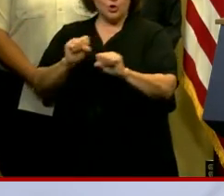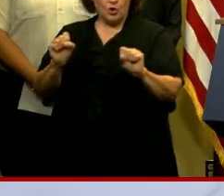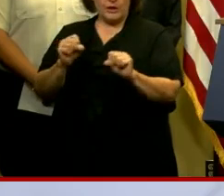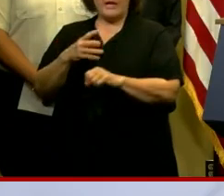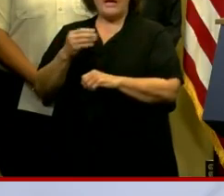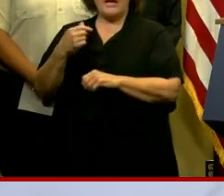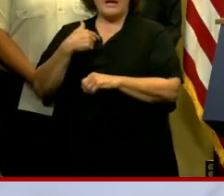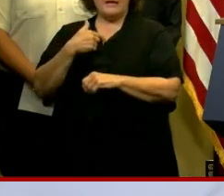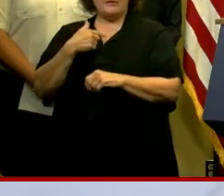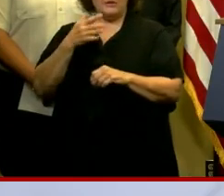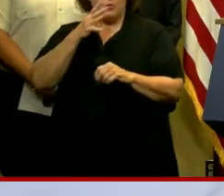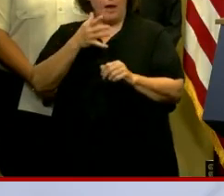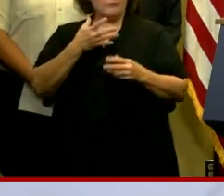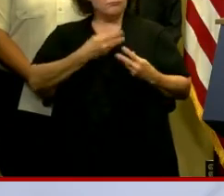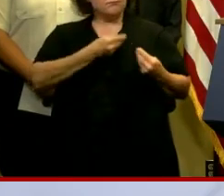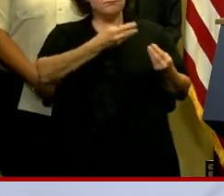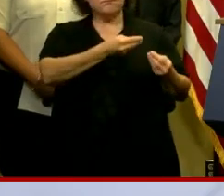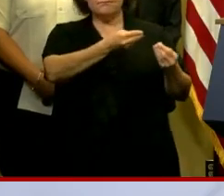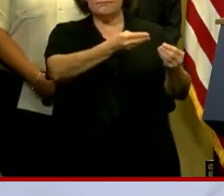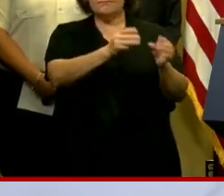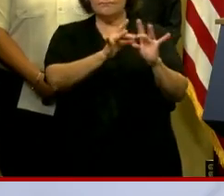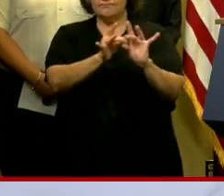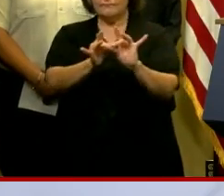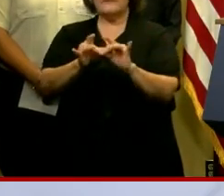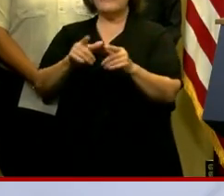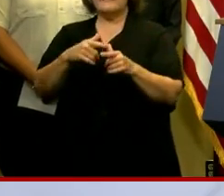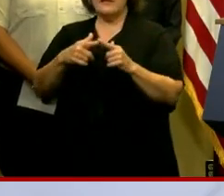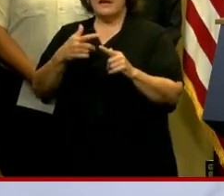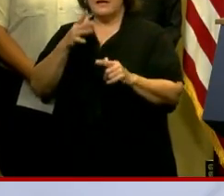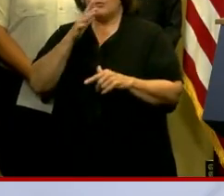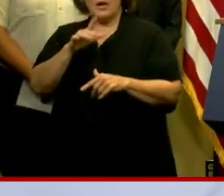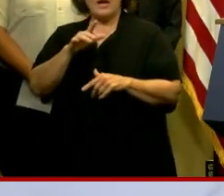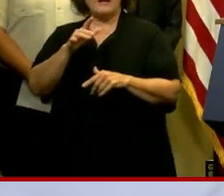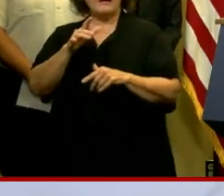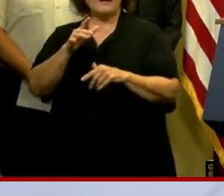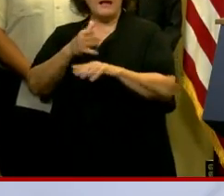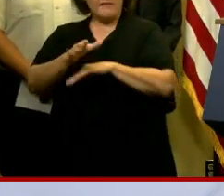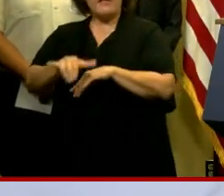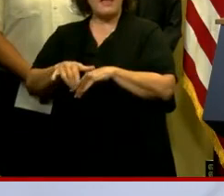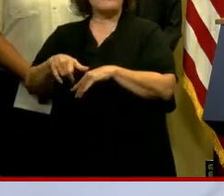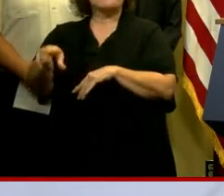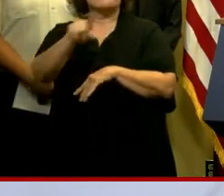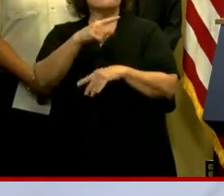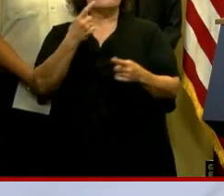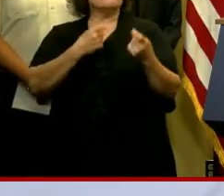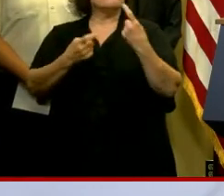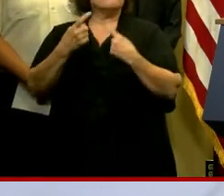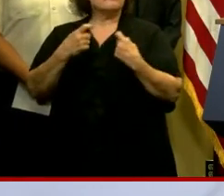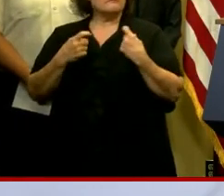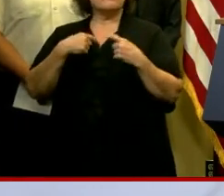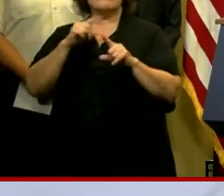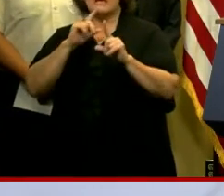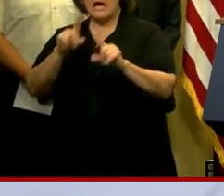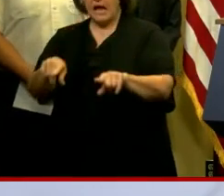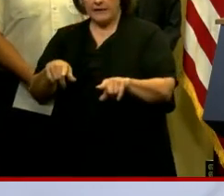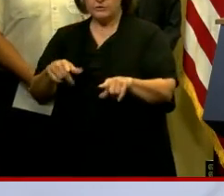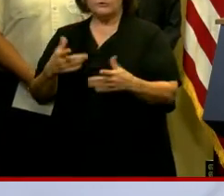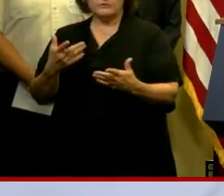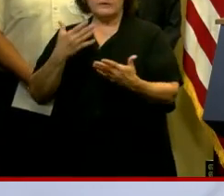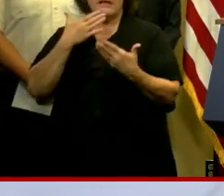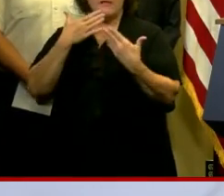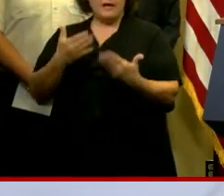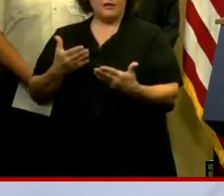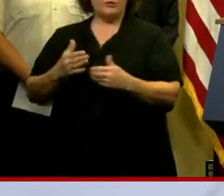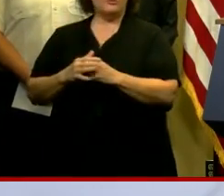we will move down the line for briefings. We'll turn it over for Q and A to you and we'll respond accordingly. So